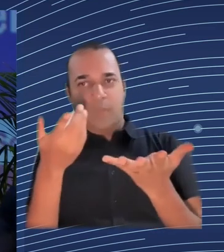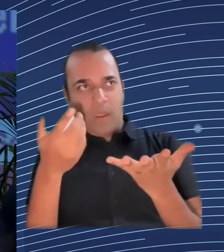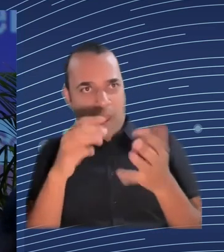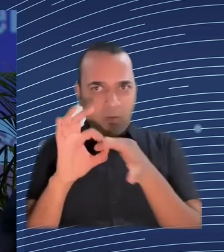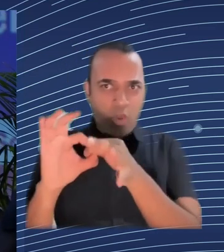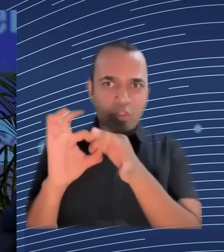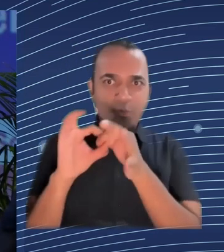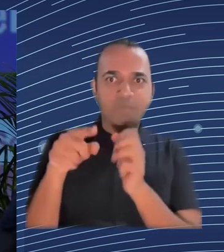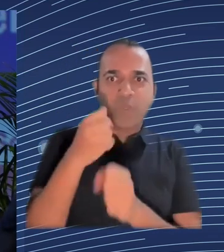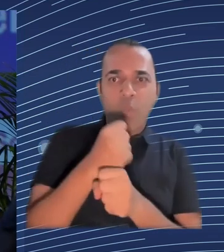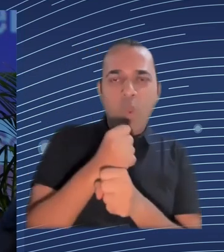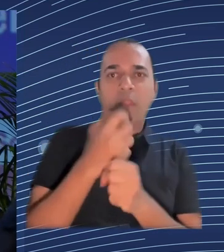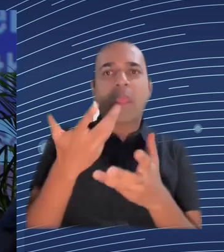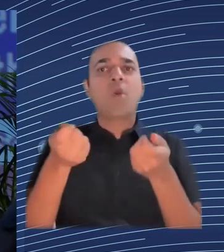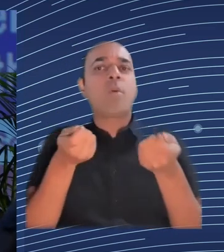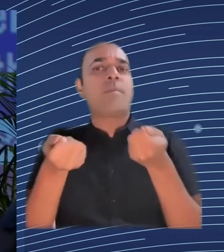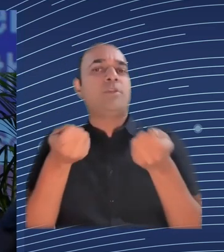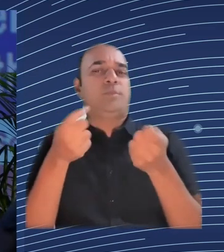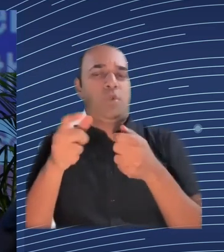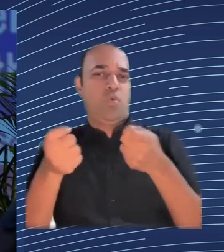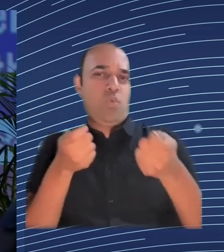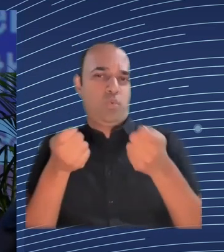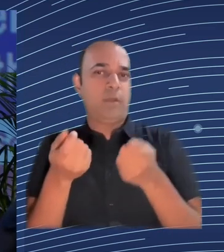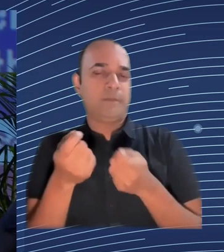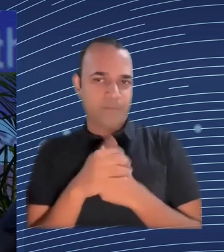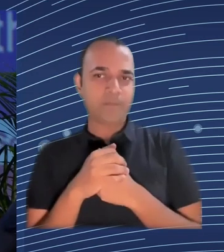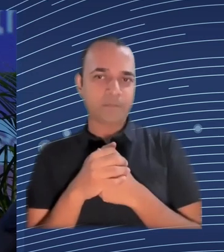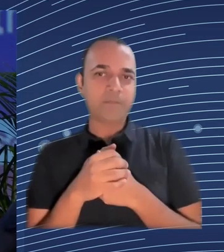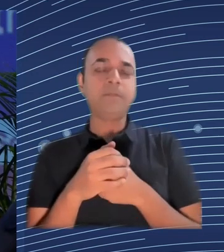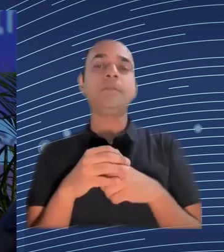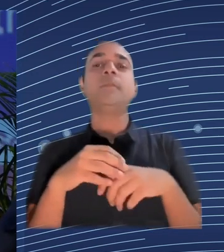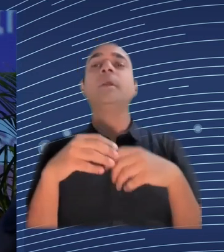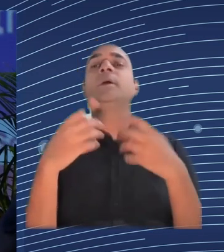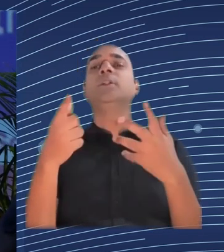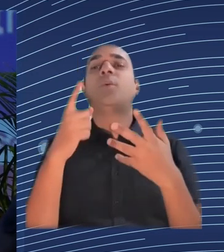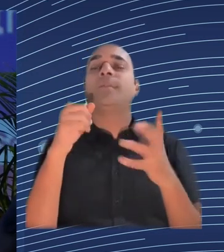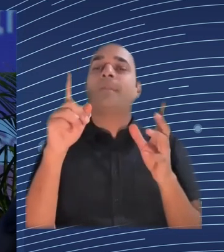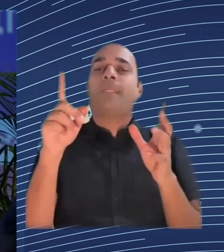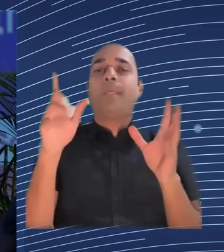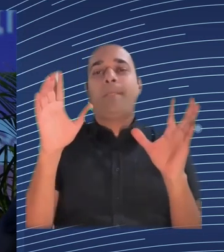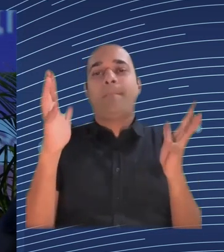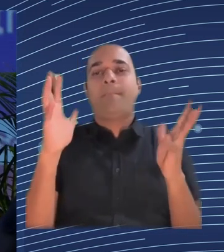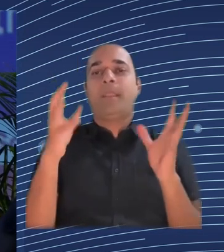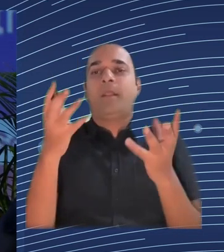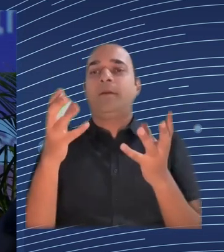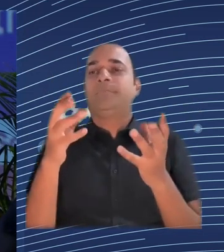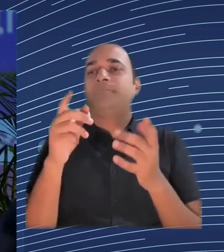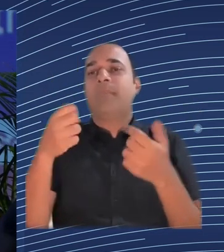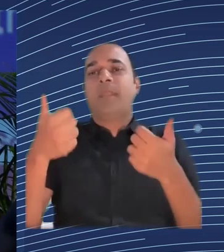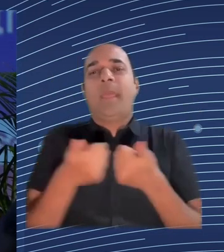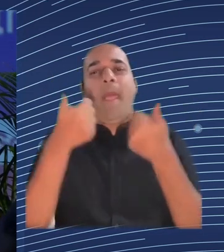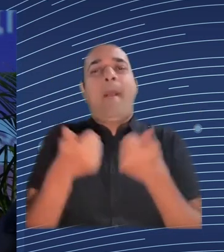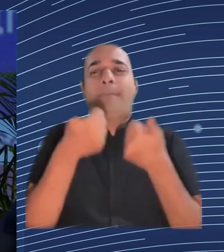there's also the problem of decentralising effective technology that workers are trying to cope with so